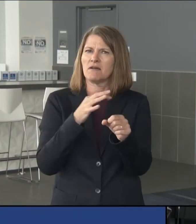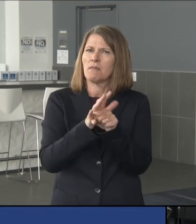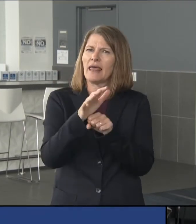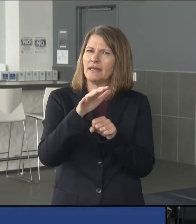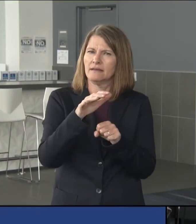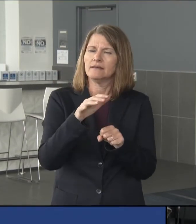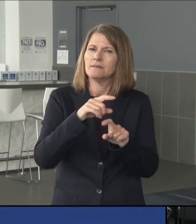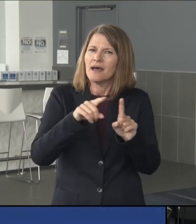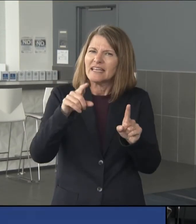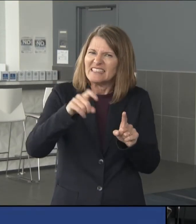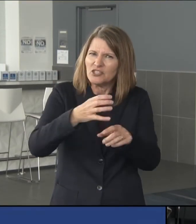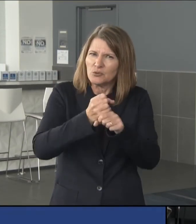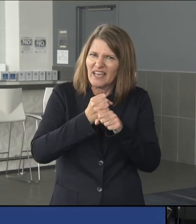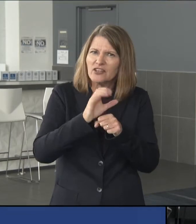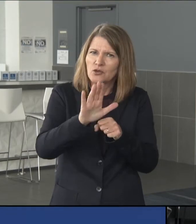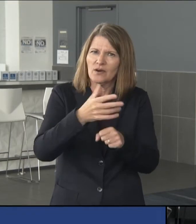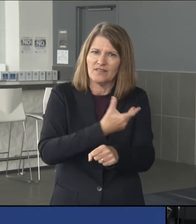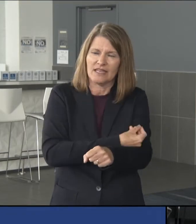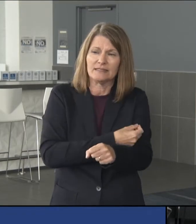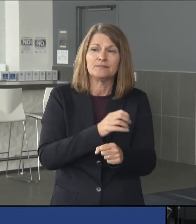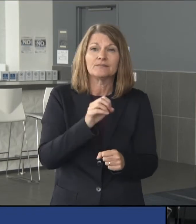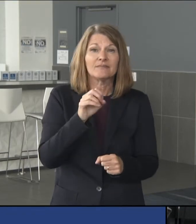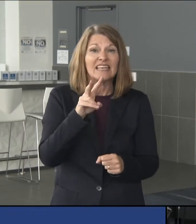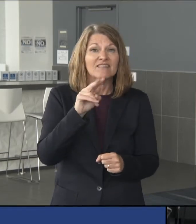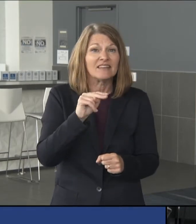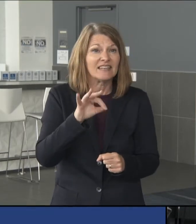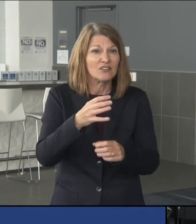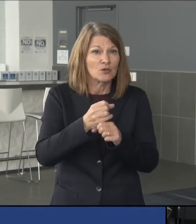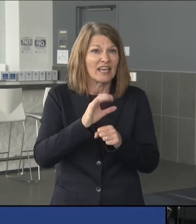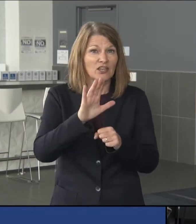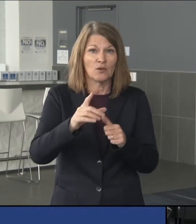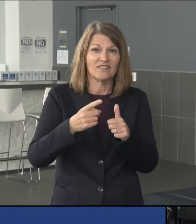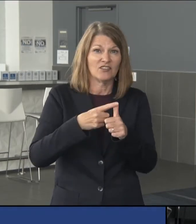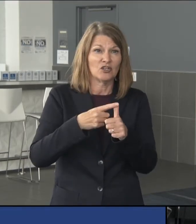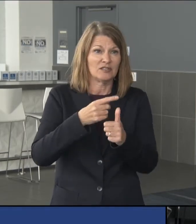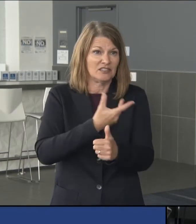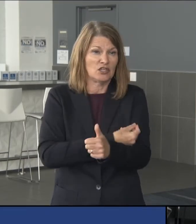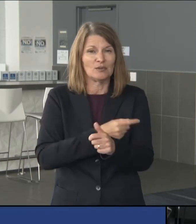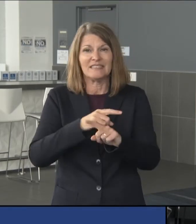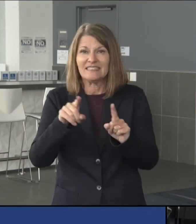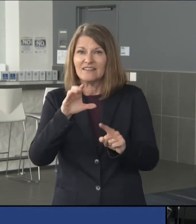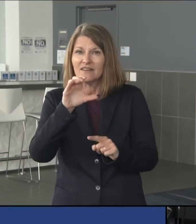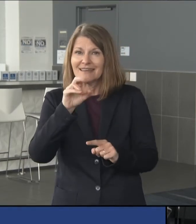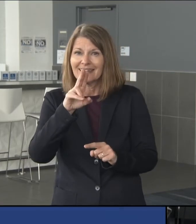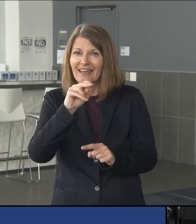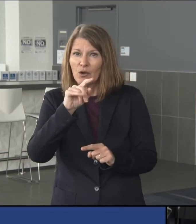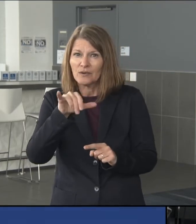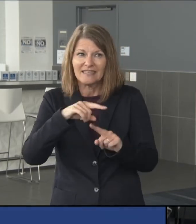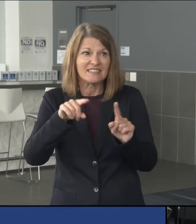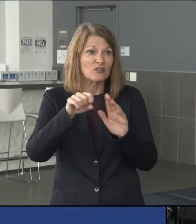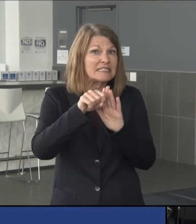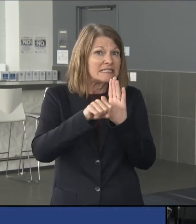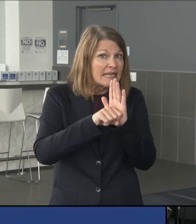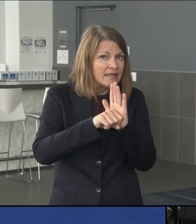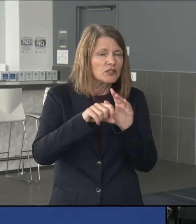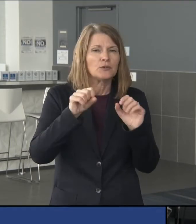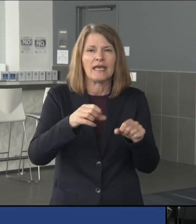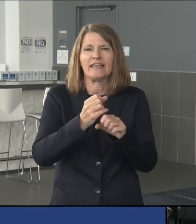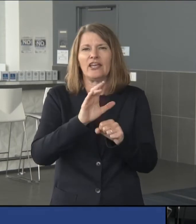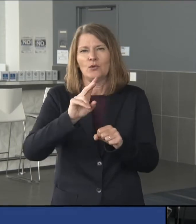we need you to get that vaccine. So even if you get your first dose in a different county or state, you can get your second dose wherever you are.